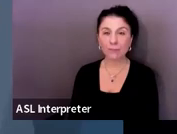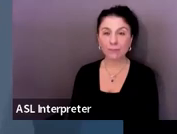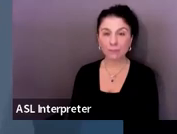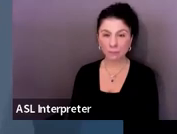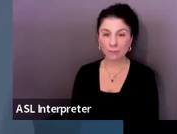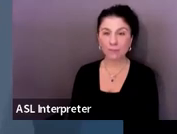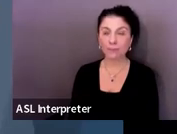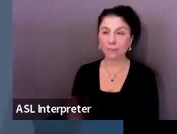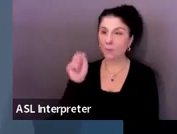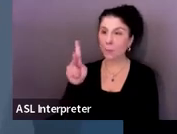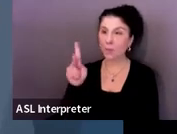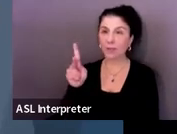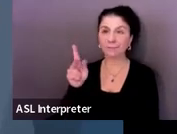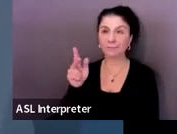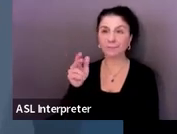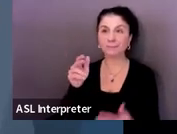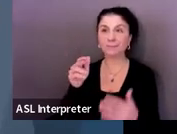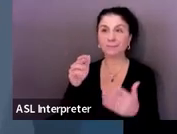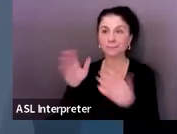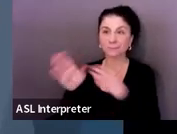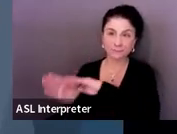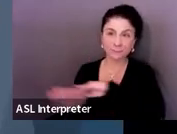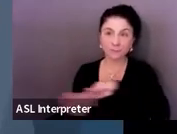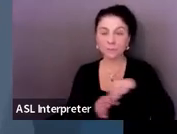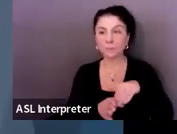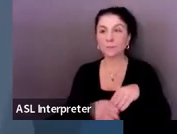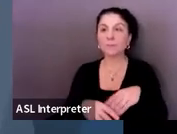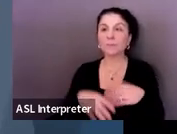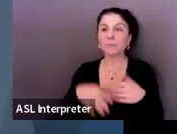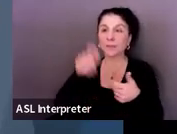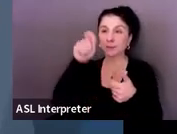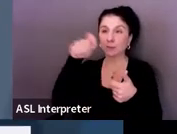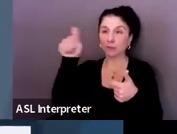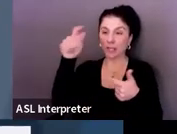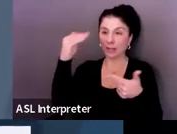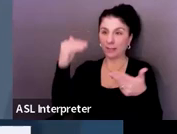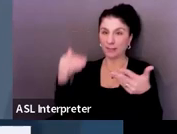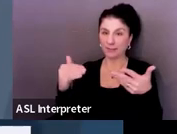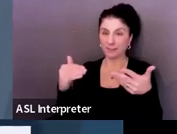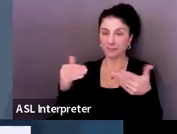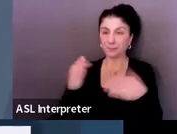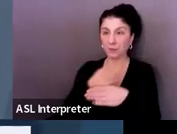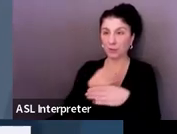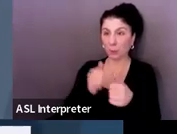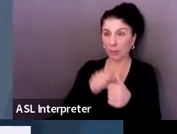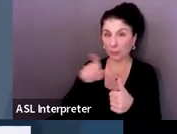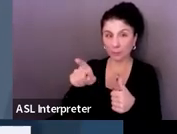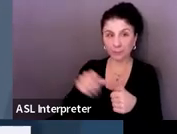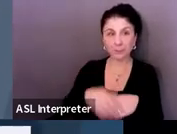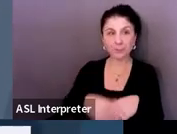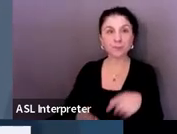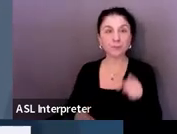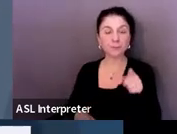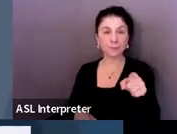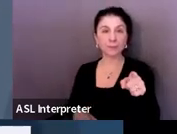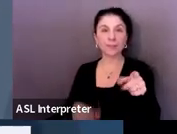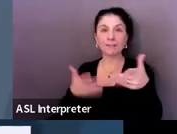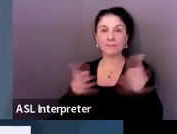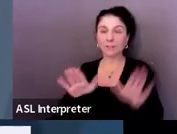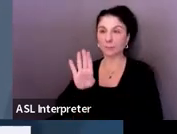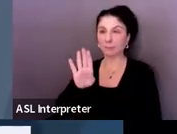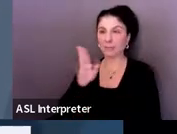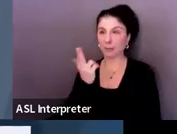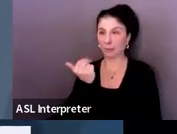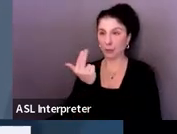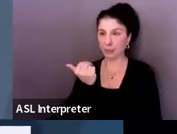Okay, we'll just move on. We have a few checklists that we will share. This is the checklist that we went through today about the